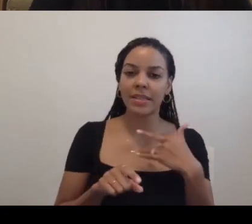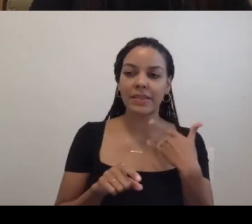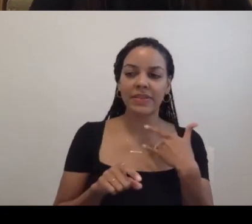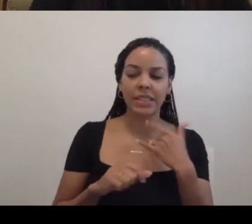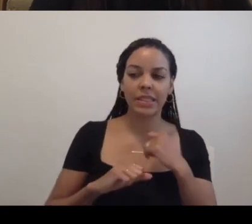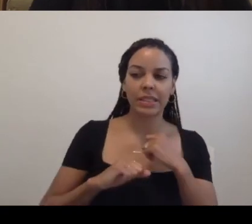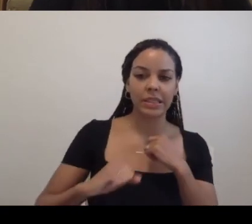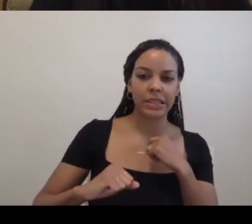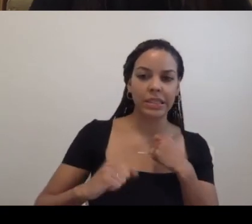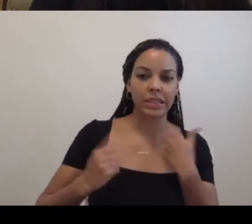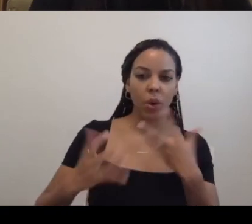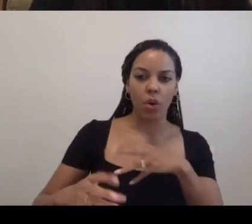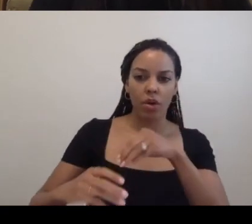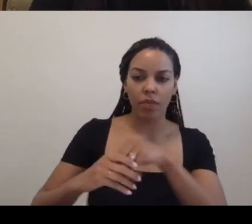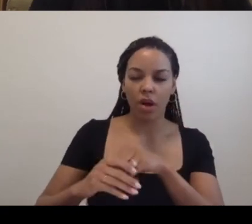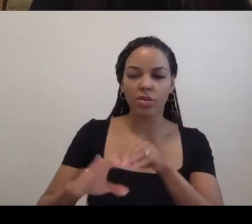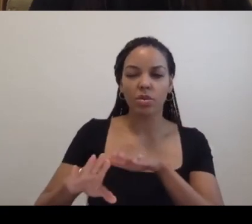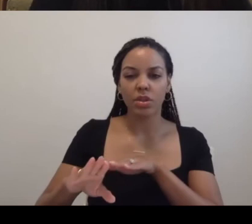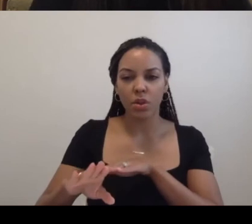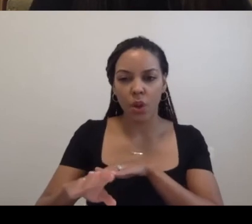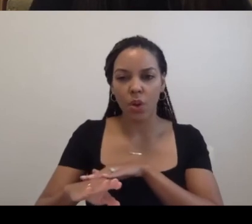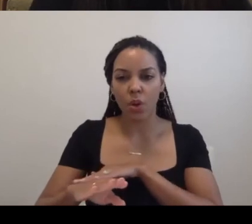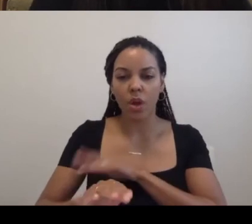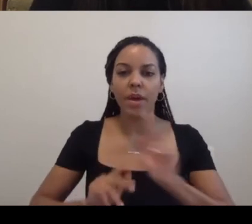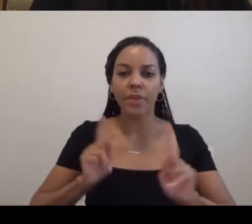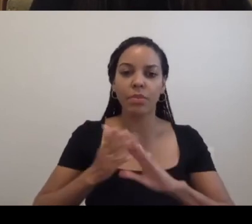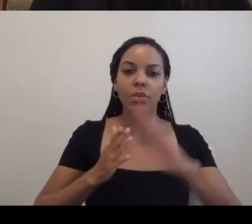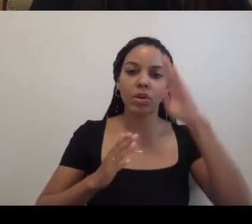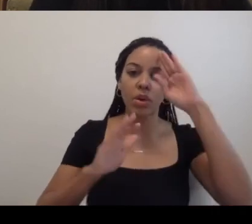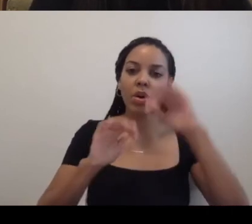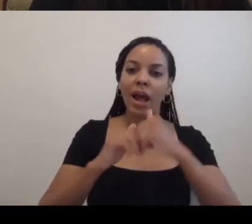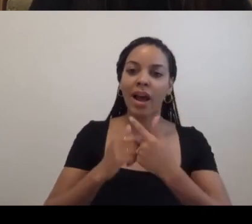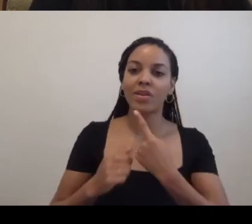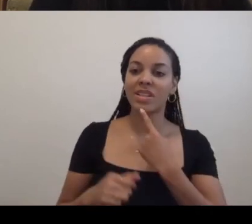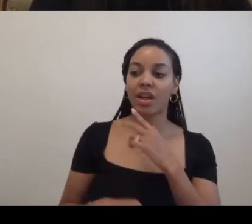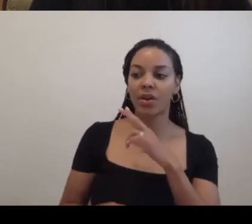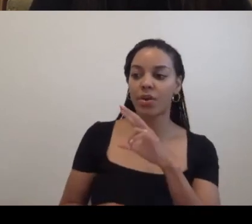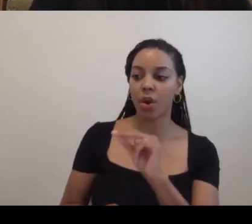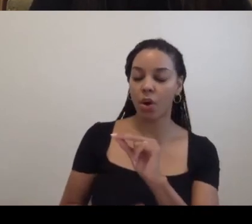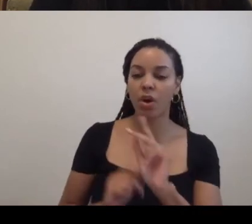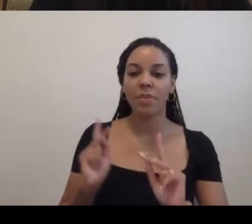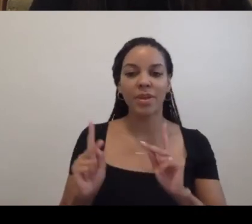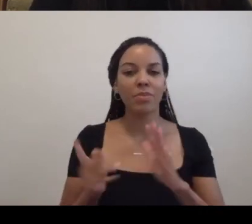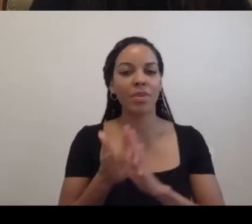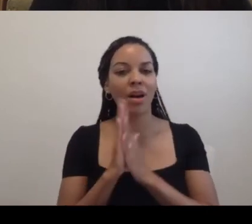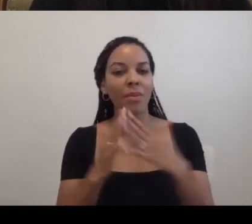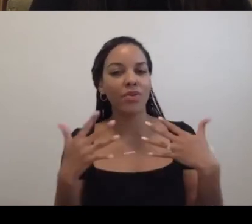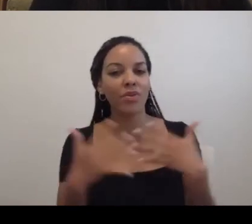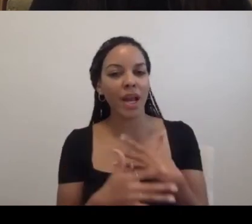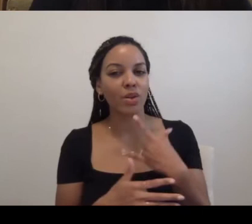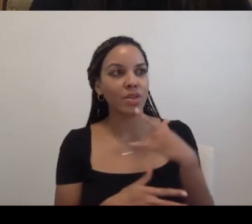Um, people learn how to say no and are afraid to say yes. Uh,